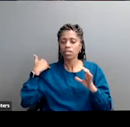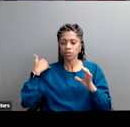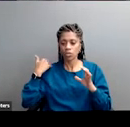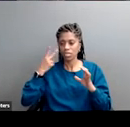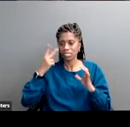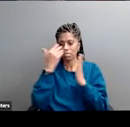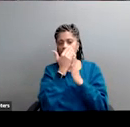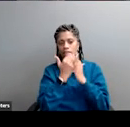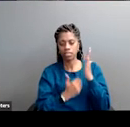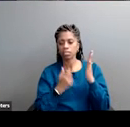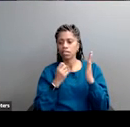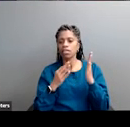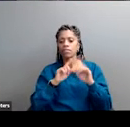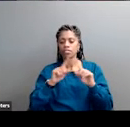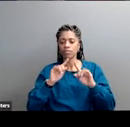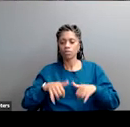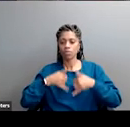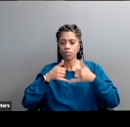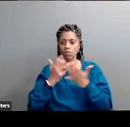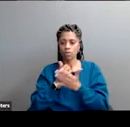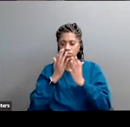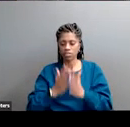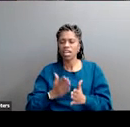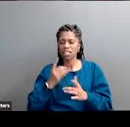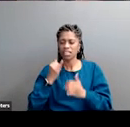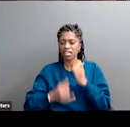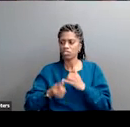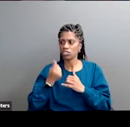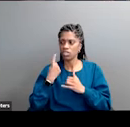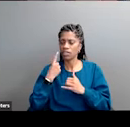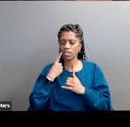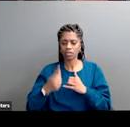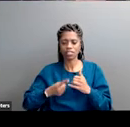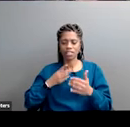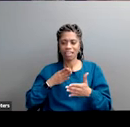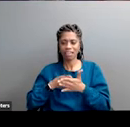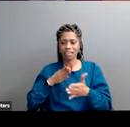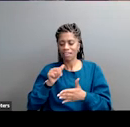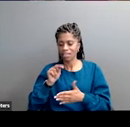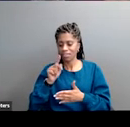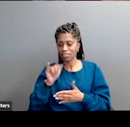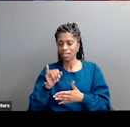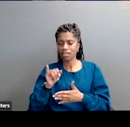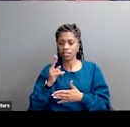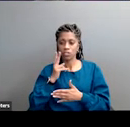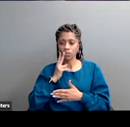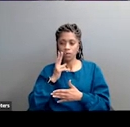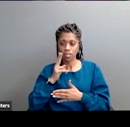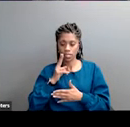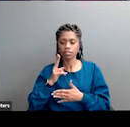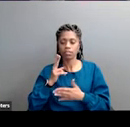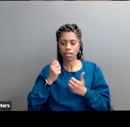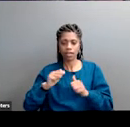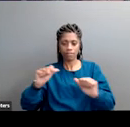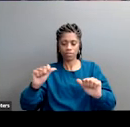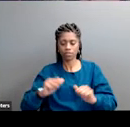truth initiative the truth campaign that anti-smoking effort we've also rewarded desmond mead for his extraordinary work in extending voting